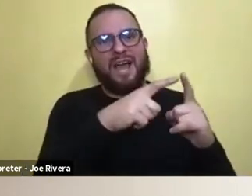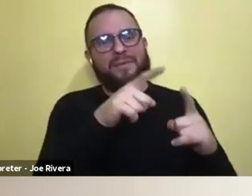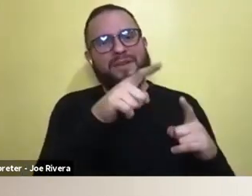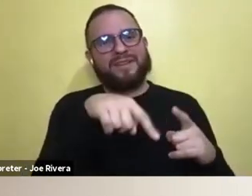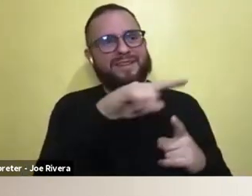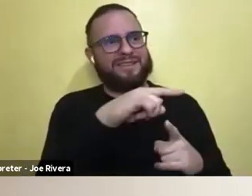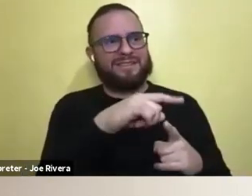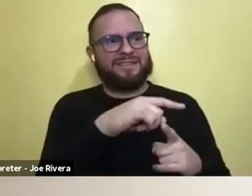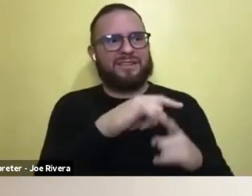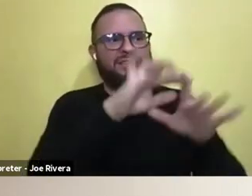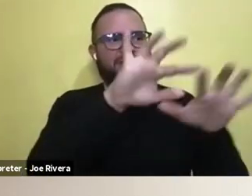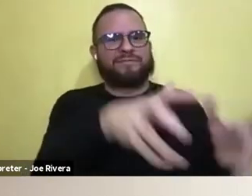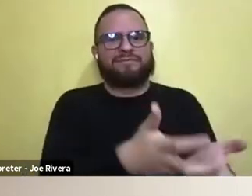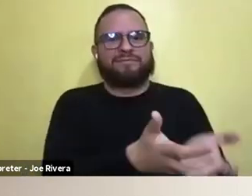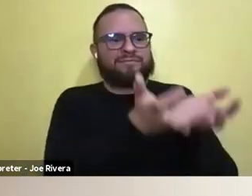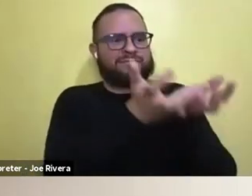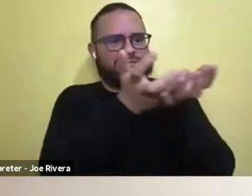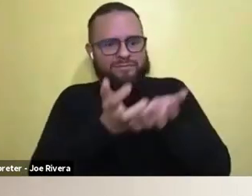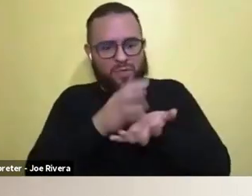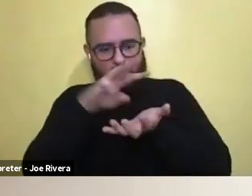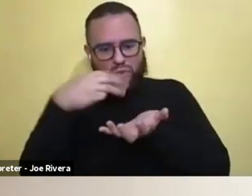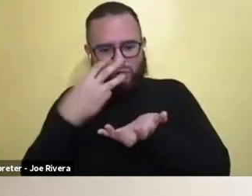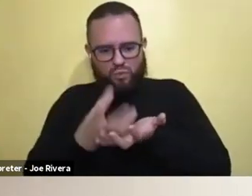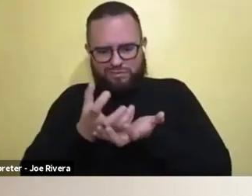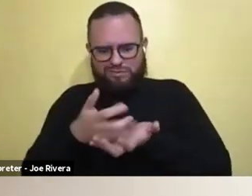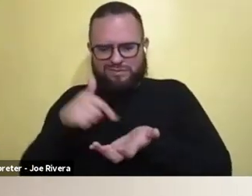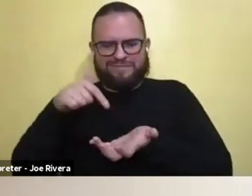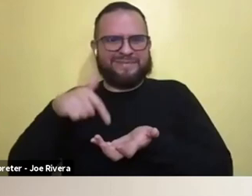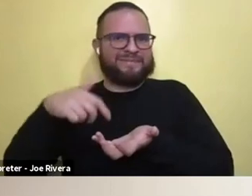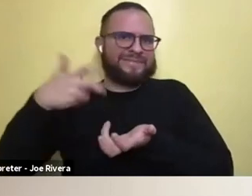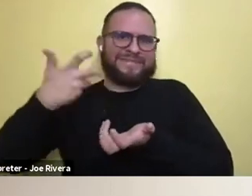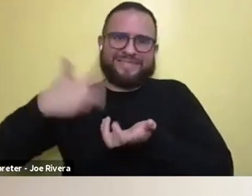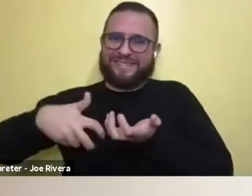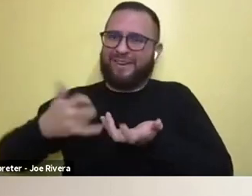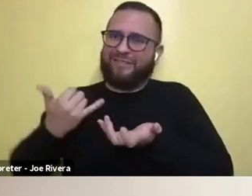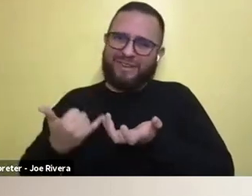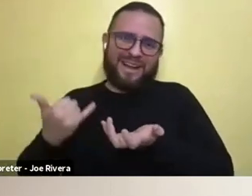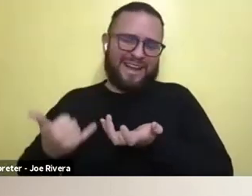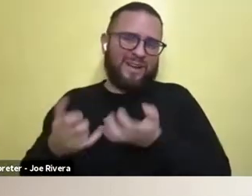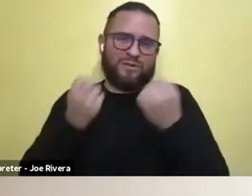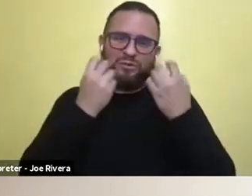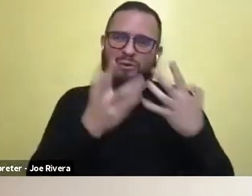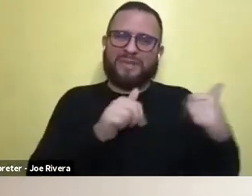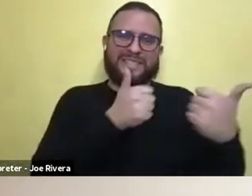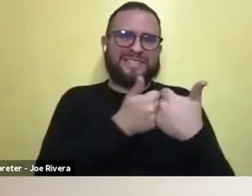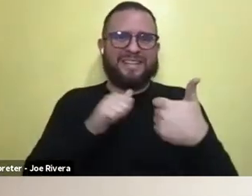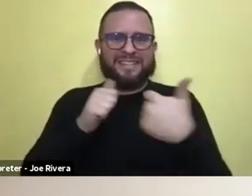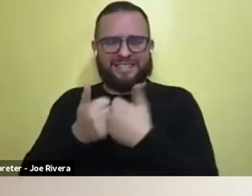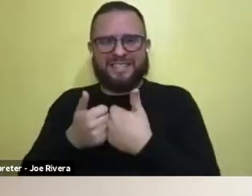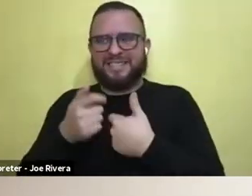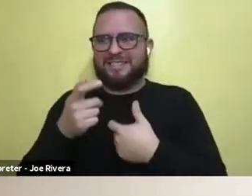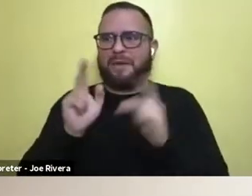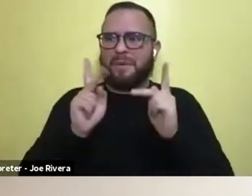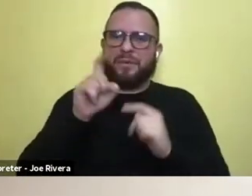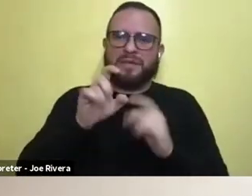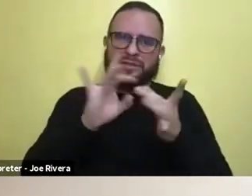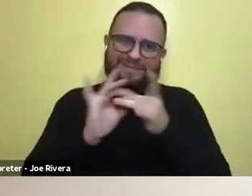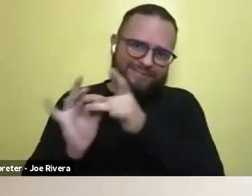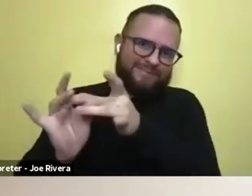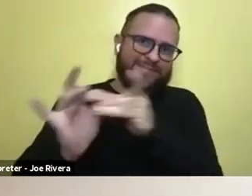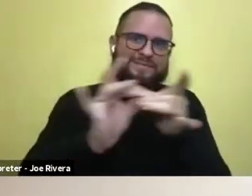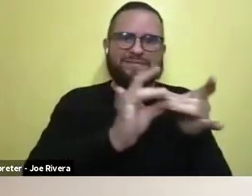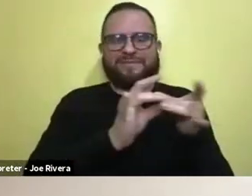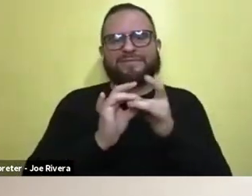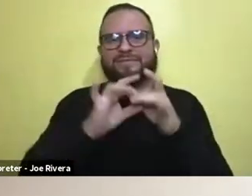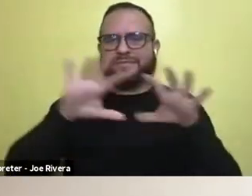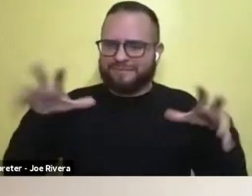spot. We've got massive challenges that will need everyone to come together to solve. Uh, and if I've been kind of, um,